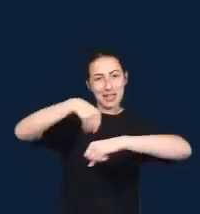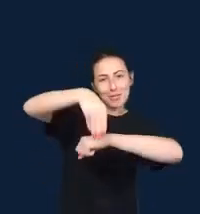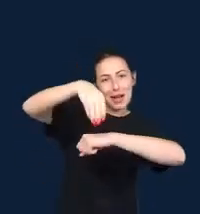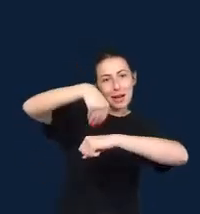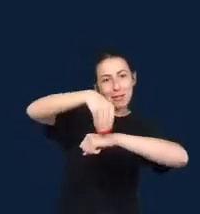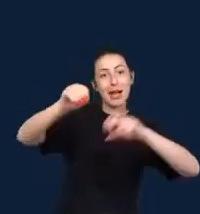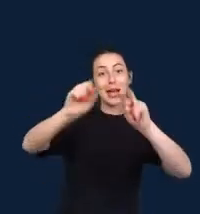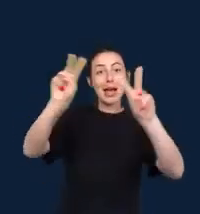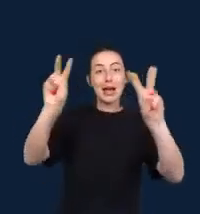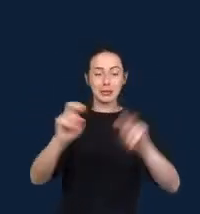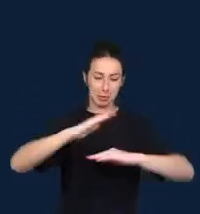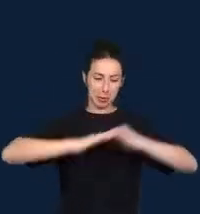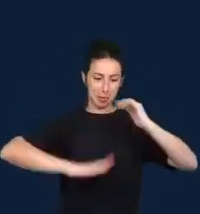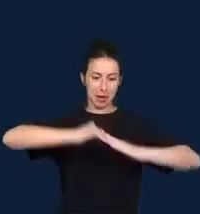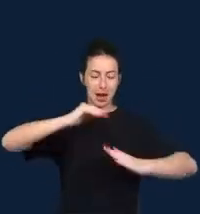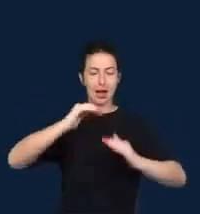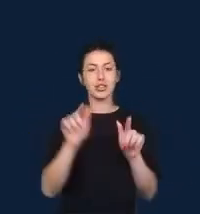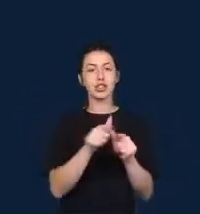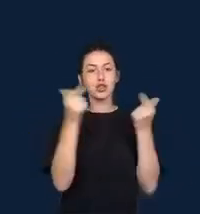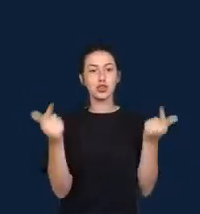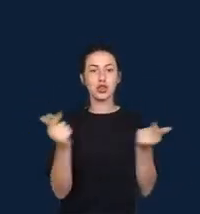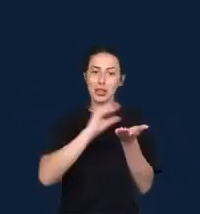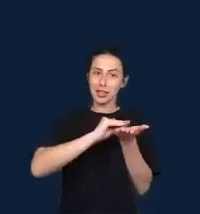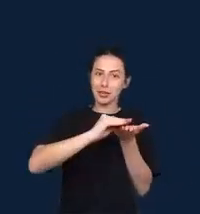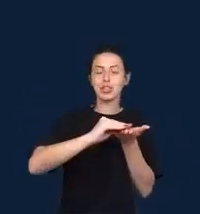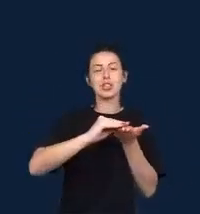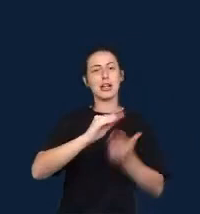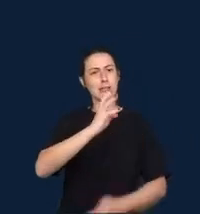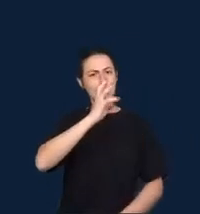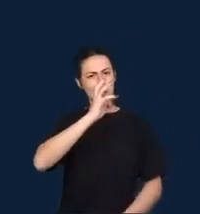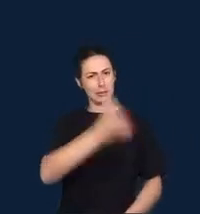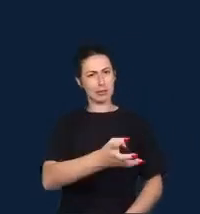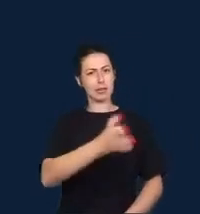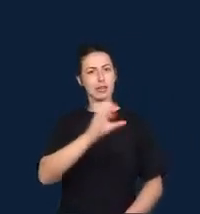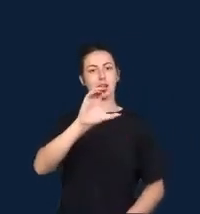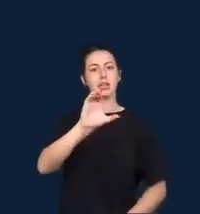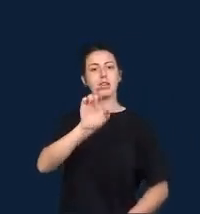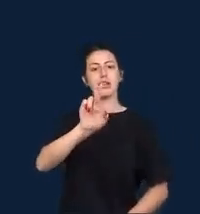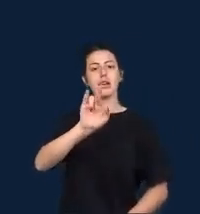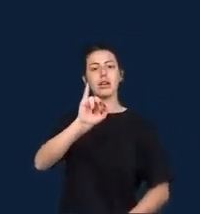is what I'll use the rest of my intervention today to speak about.